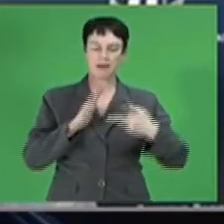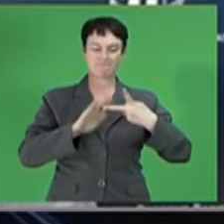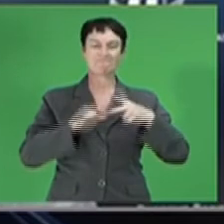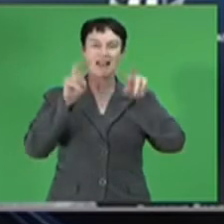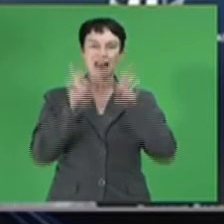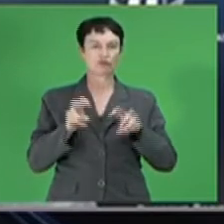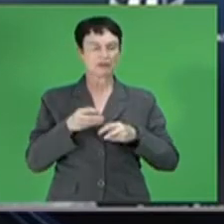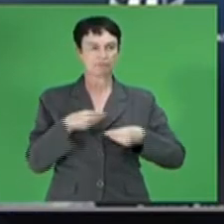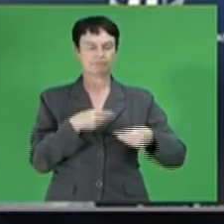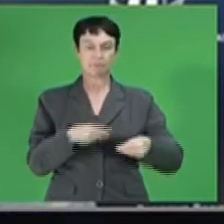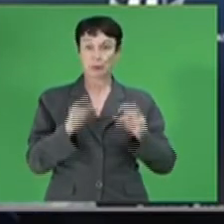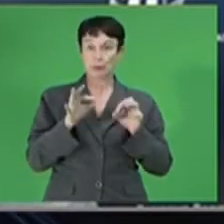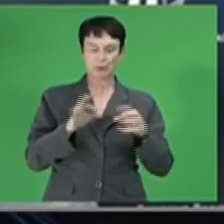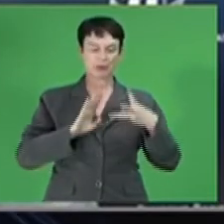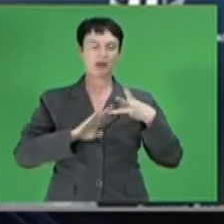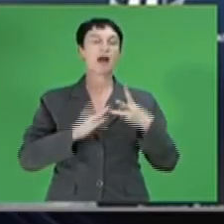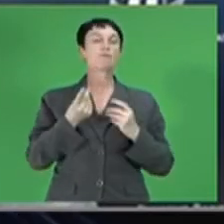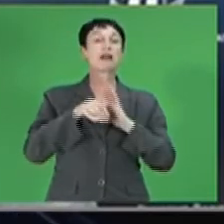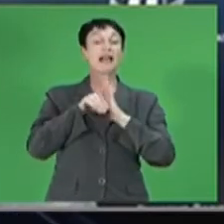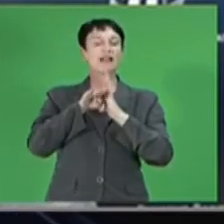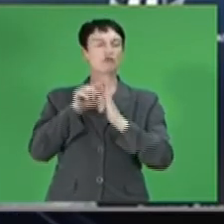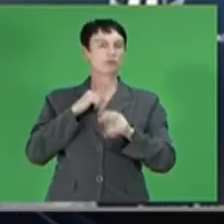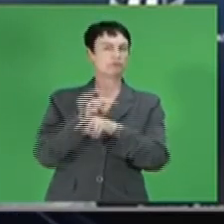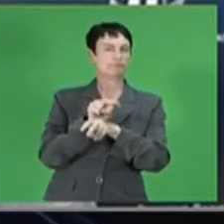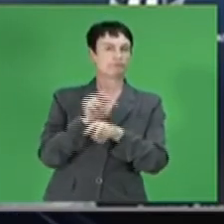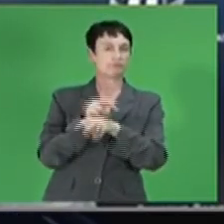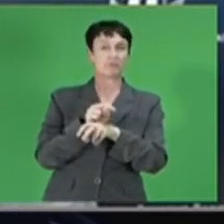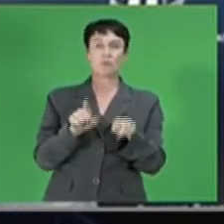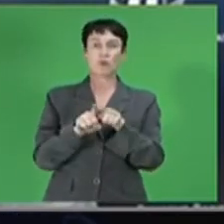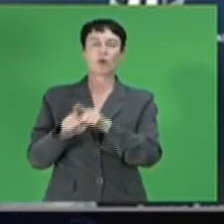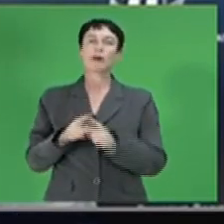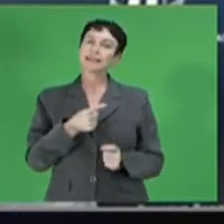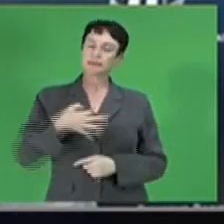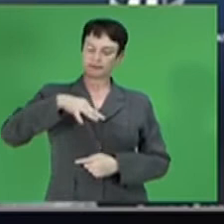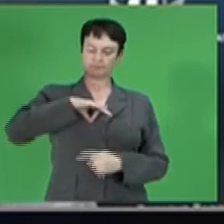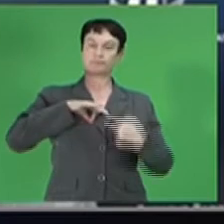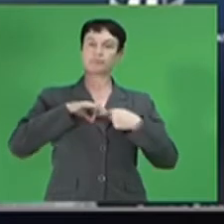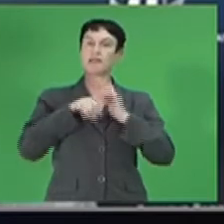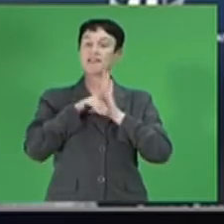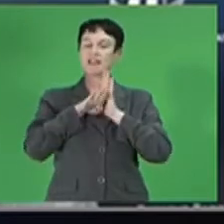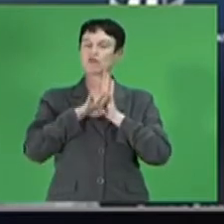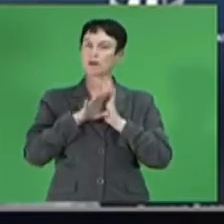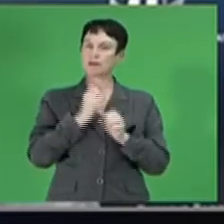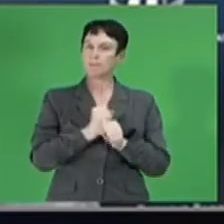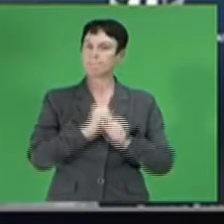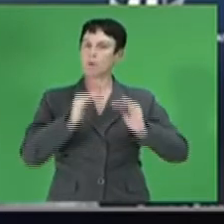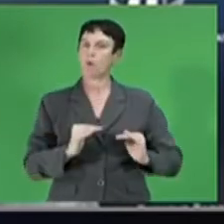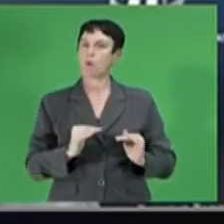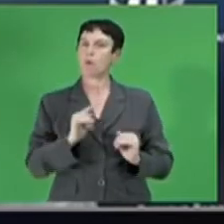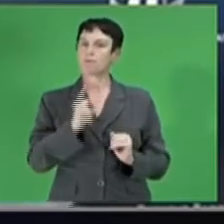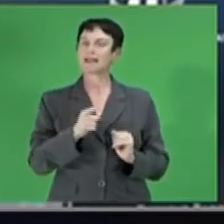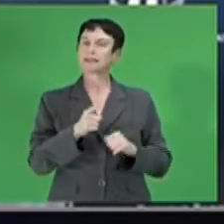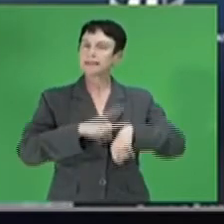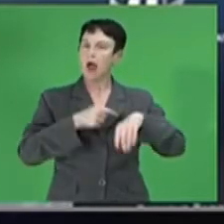moderating administered price inflation and keeping wage inflation low into the recovery. Such steps